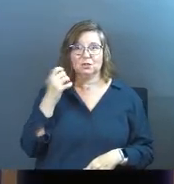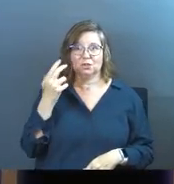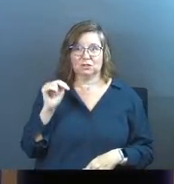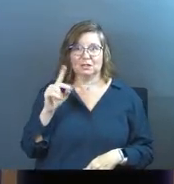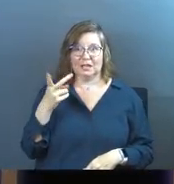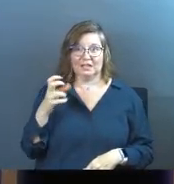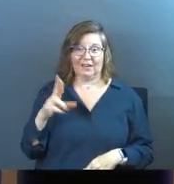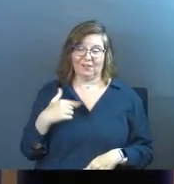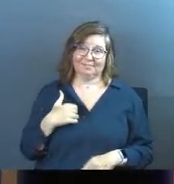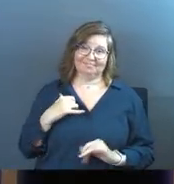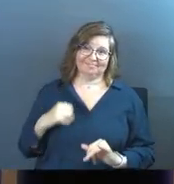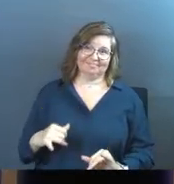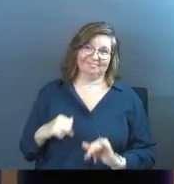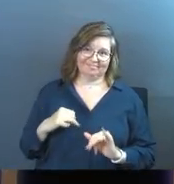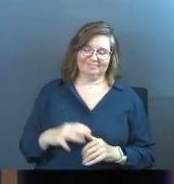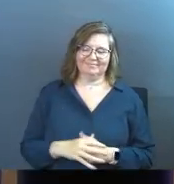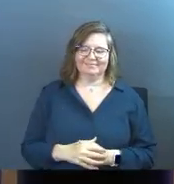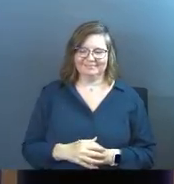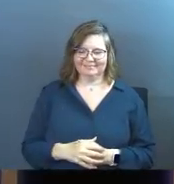so was I.